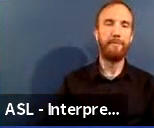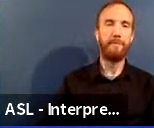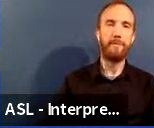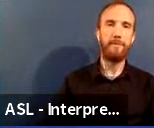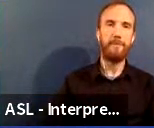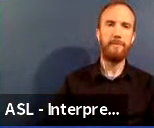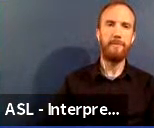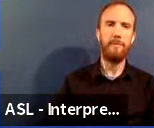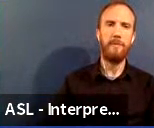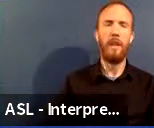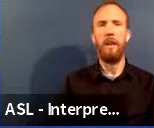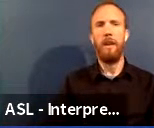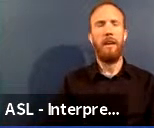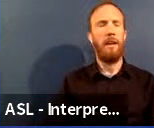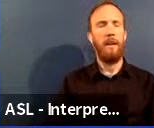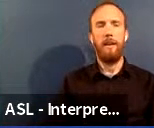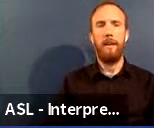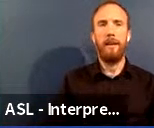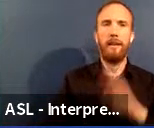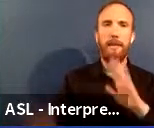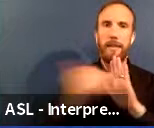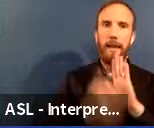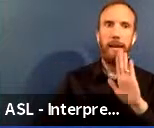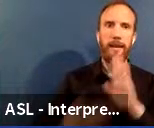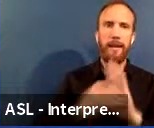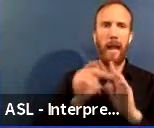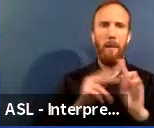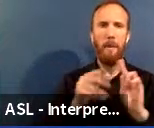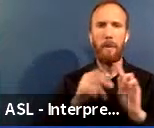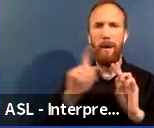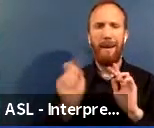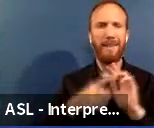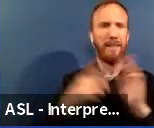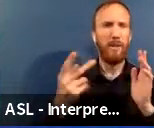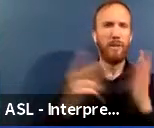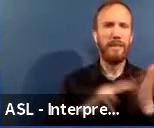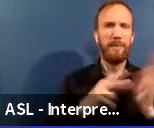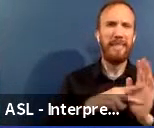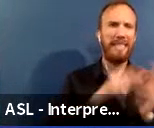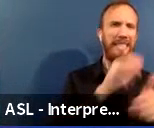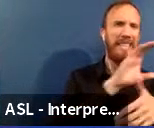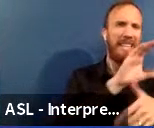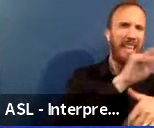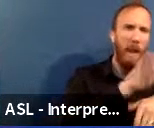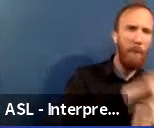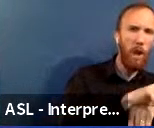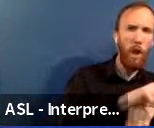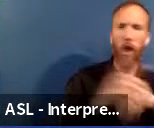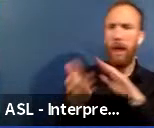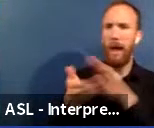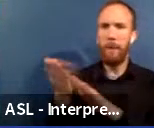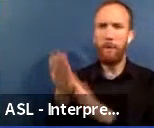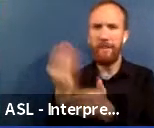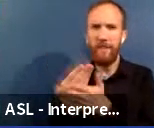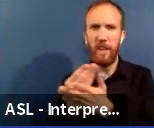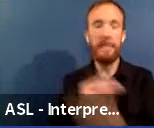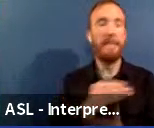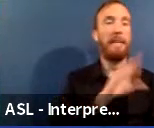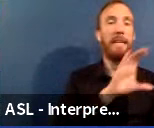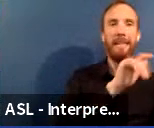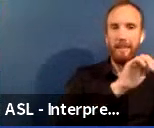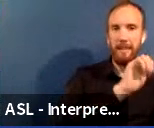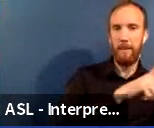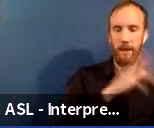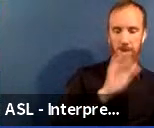The question continually has come up on the difference between capital and operating funds. Capital, managed by us, the Planning and Capital